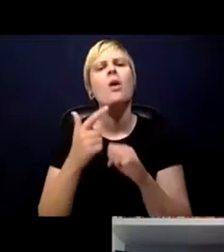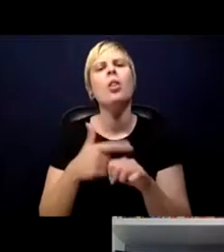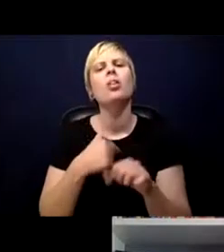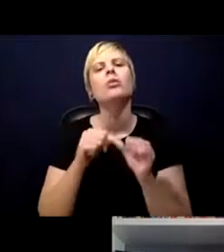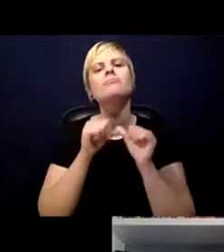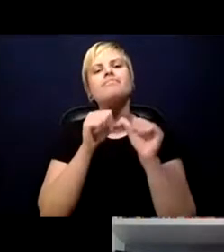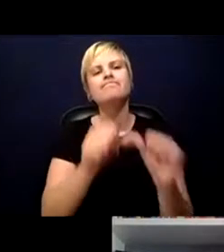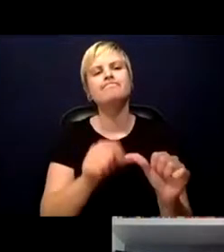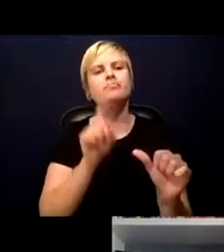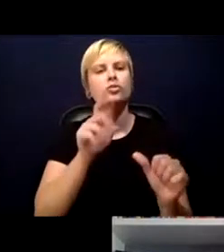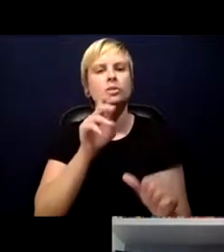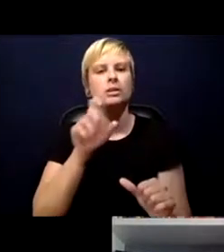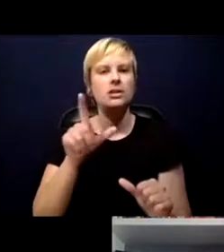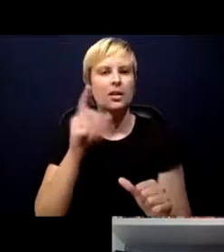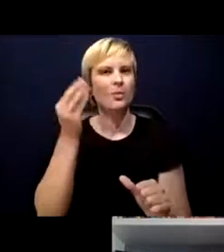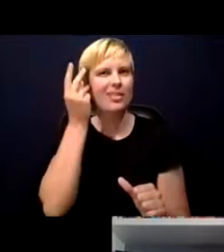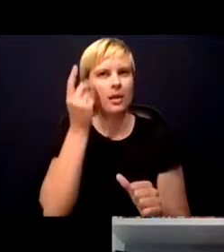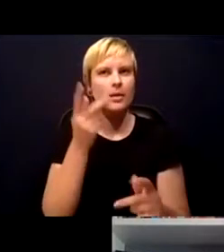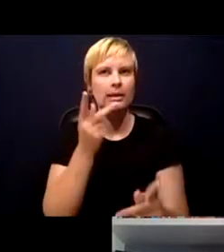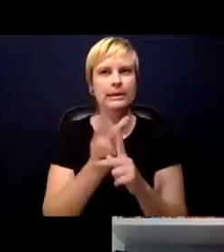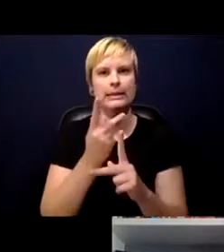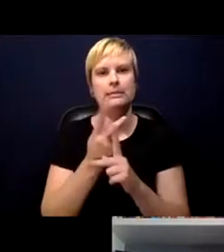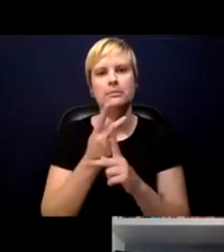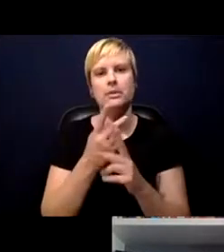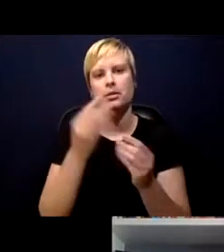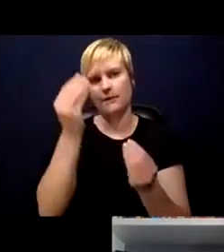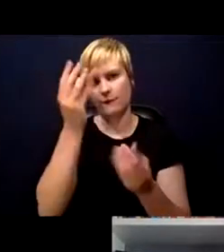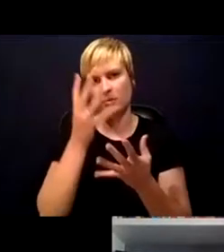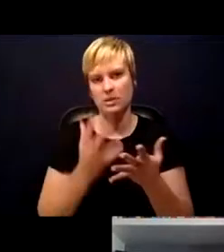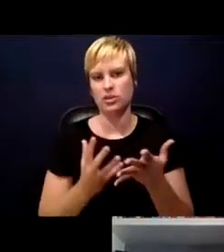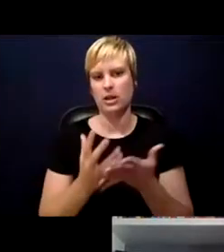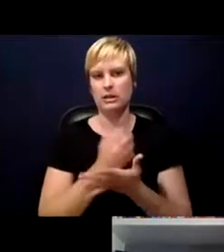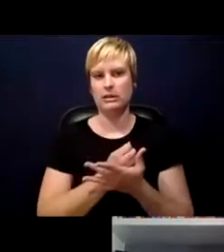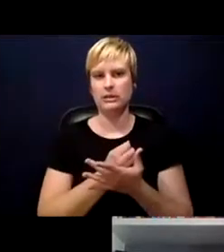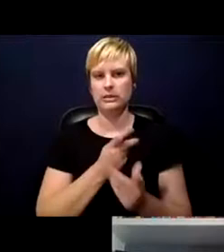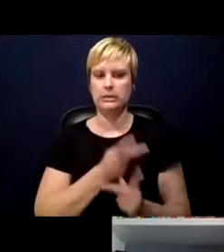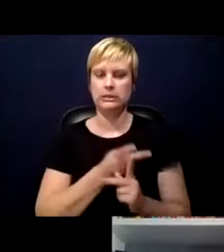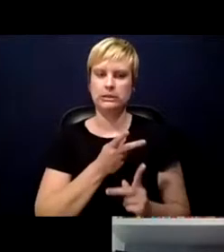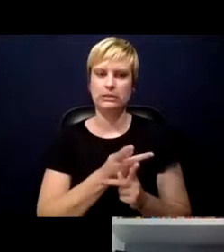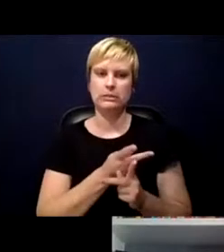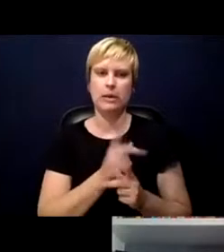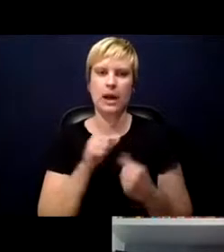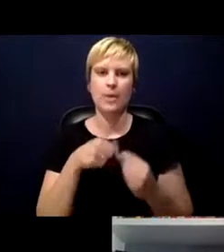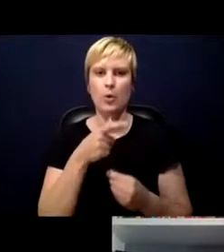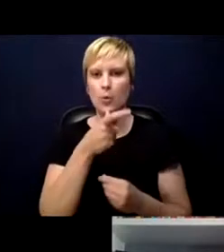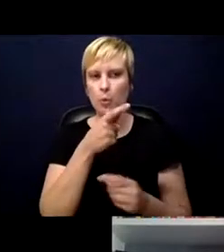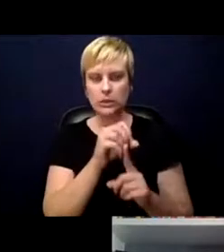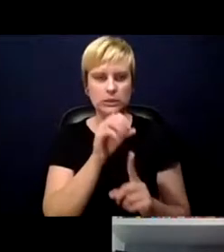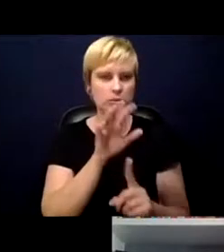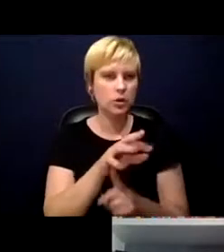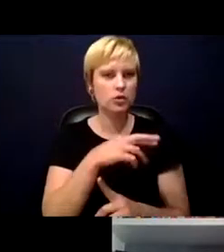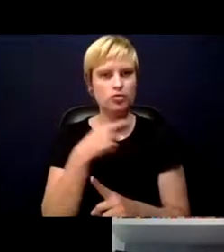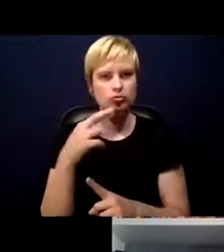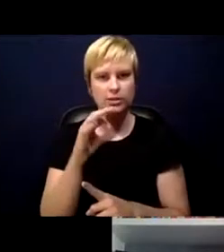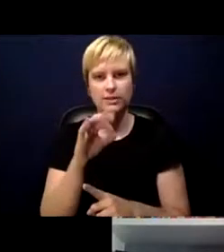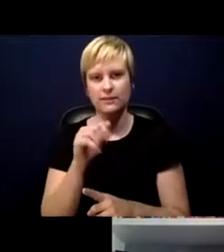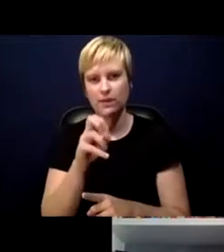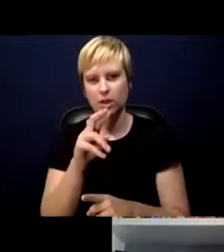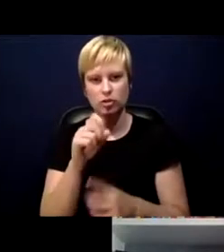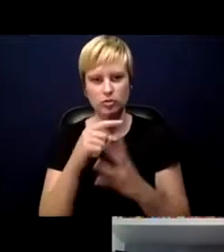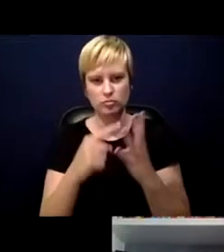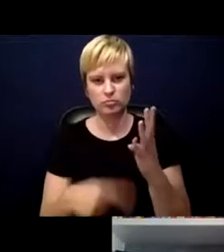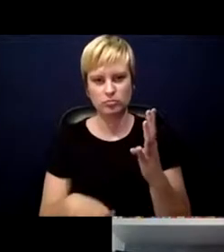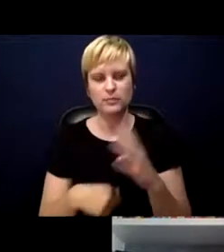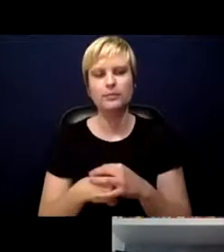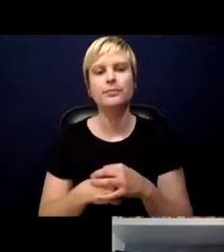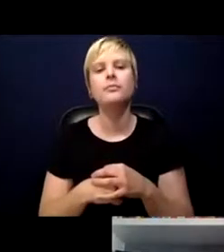keeping this information collected during contact tracing about, you know, who may have been exposed and risk factors? Dr.